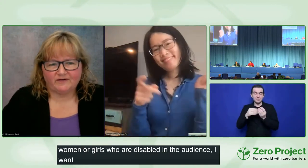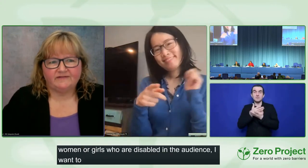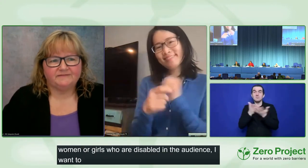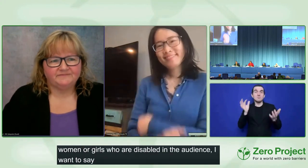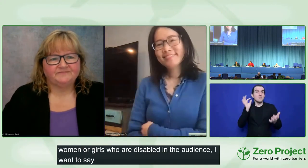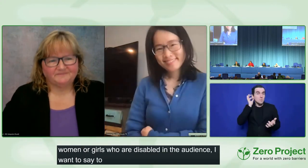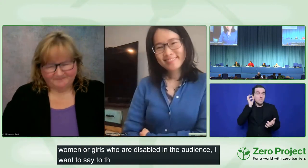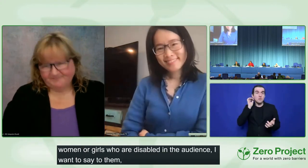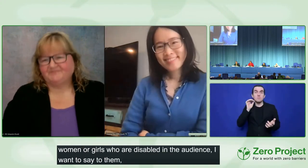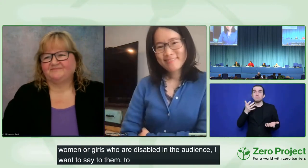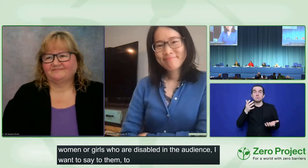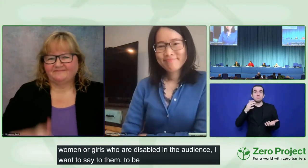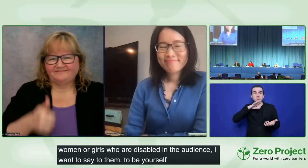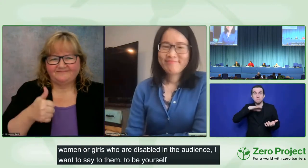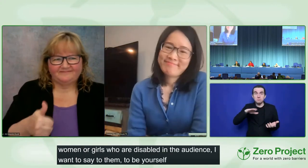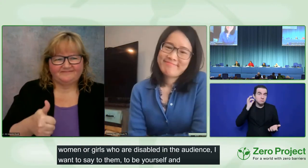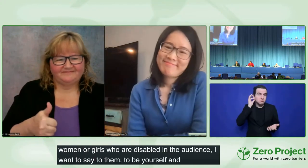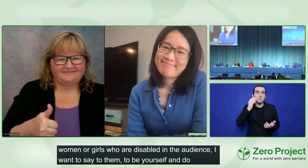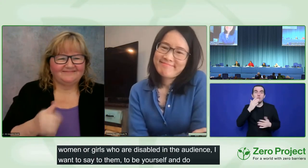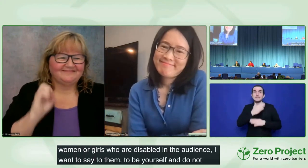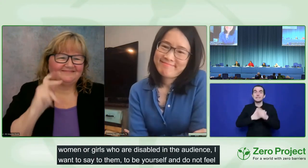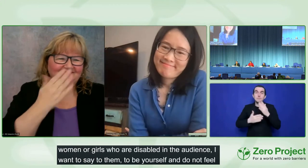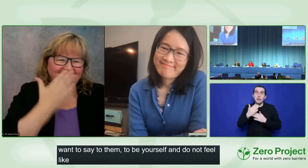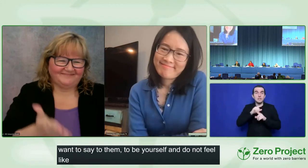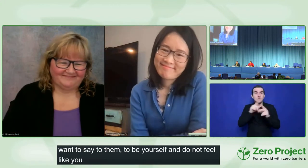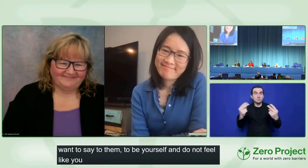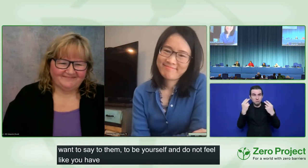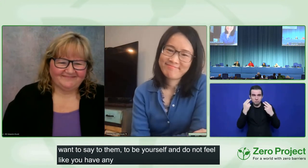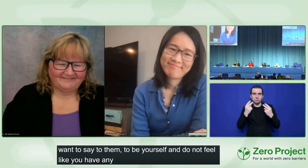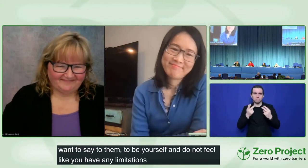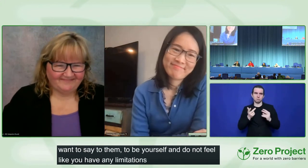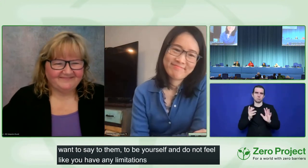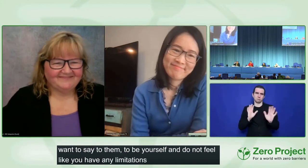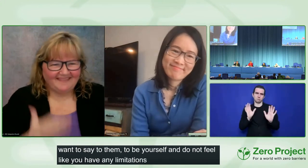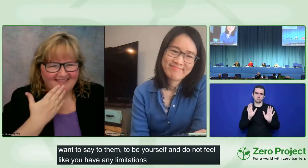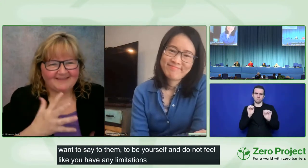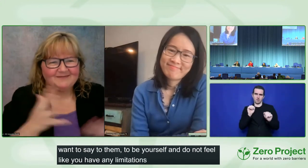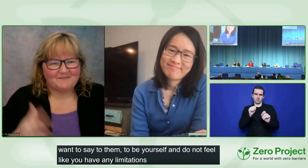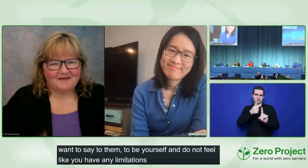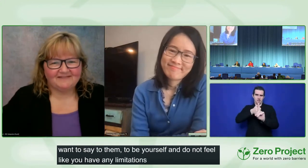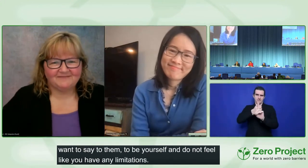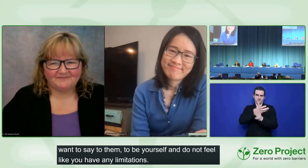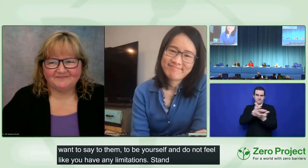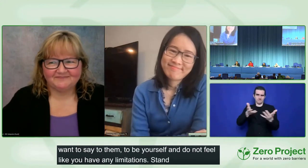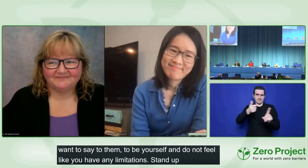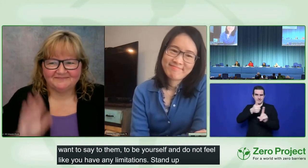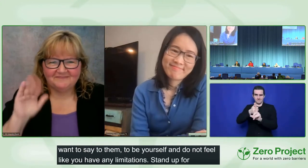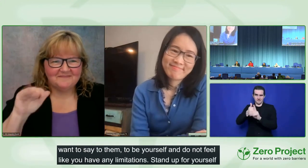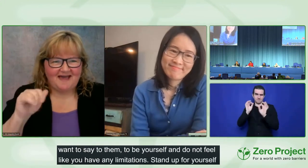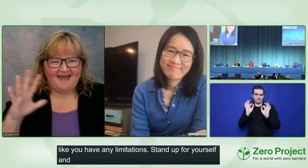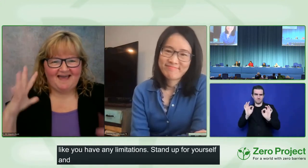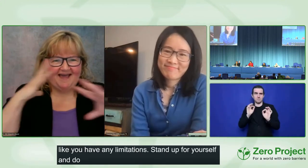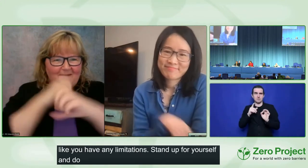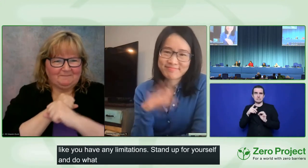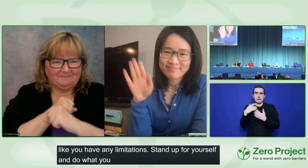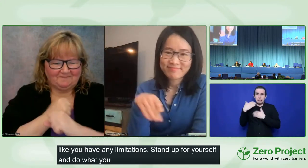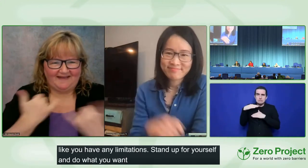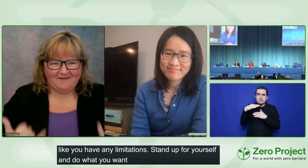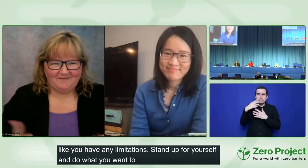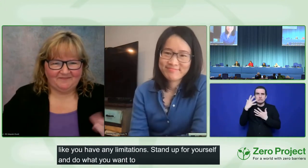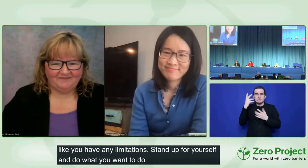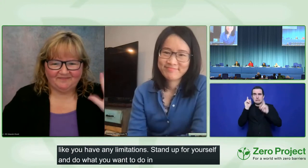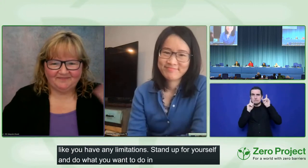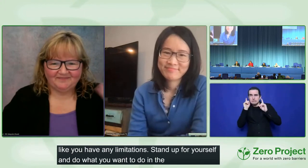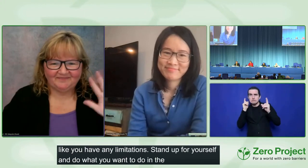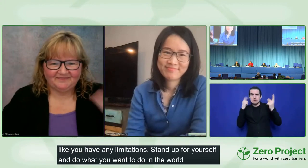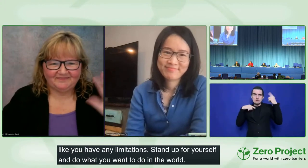want to do in the world. Okay. Thank you so much. All right. Bye-bye. Thank you. Thank